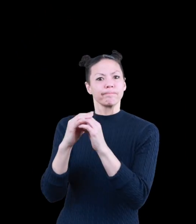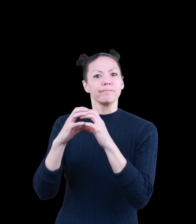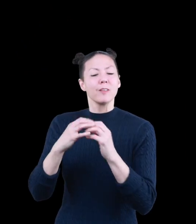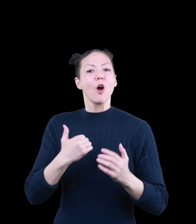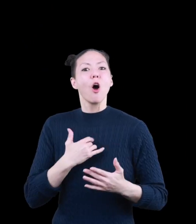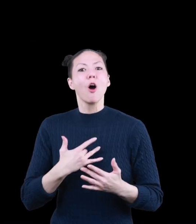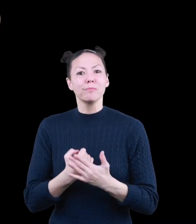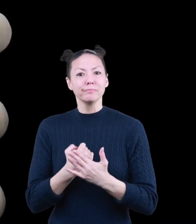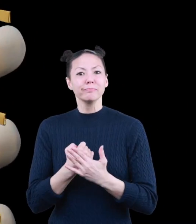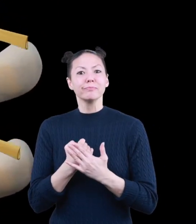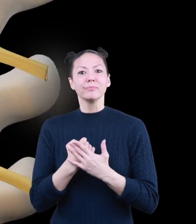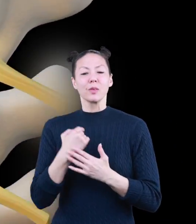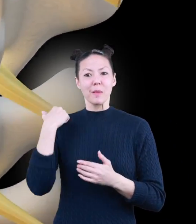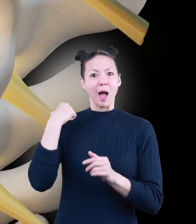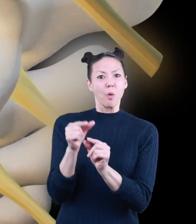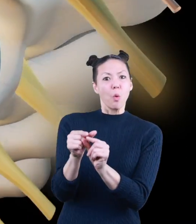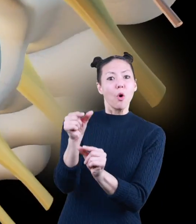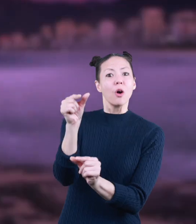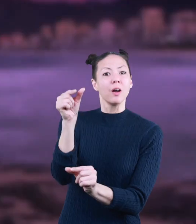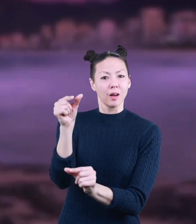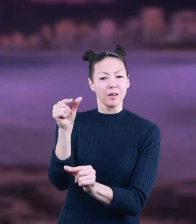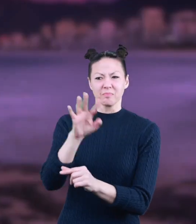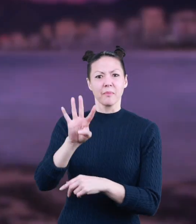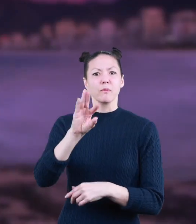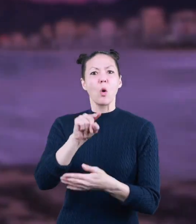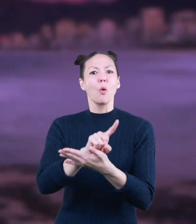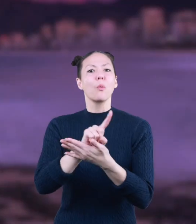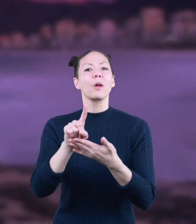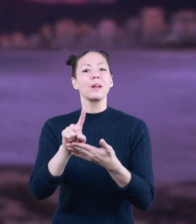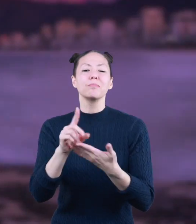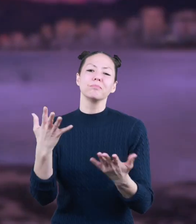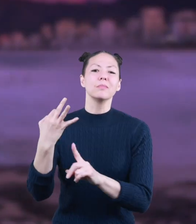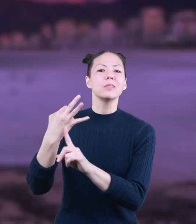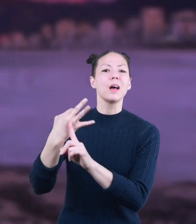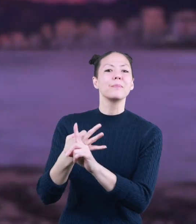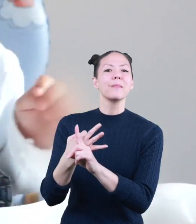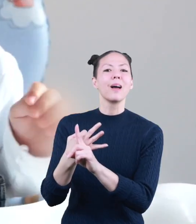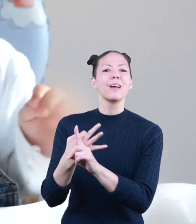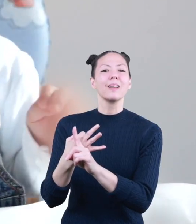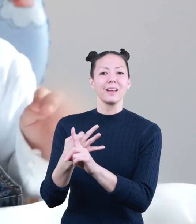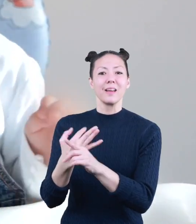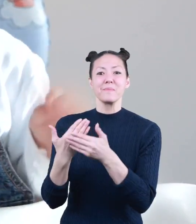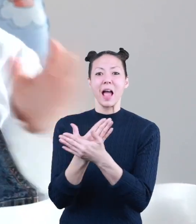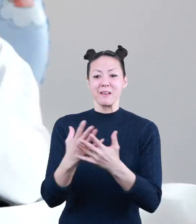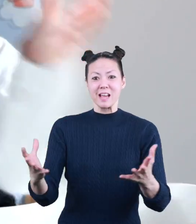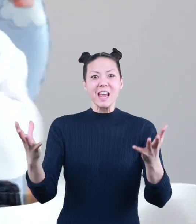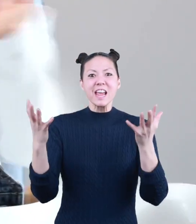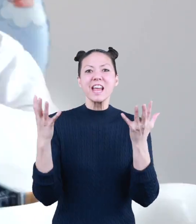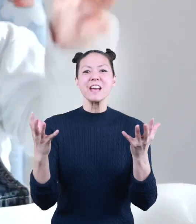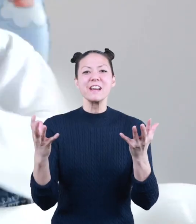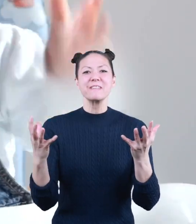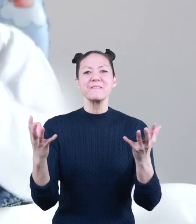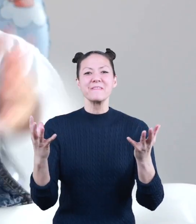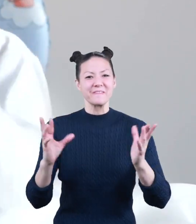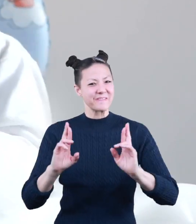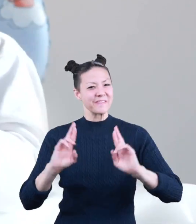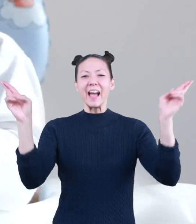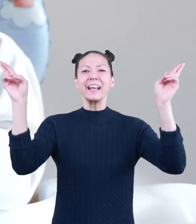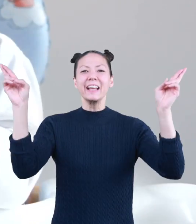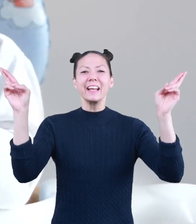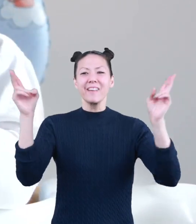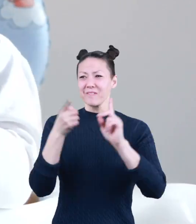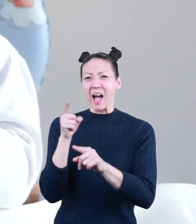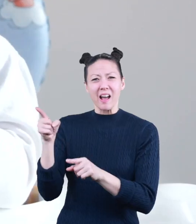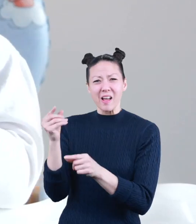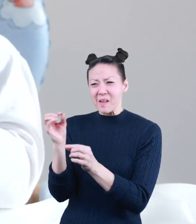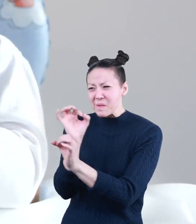heart, and spinal cord. At about 40 weeks or 9 months, an entire baby has grown all from a tiny